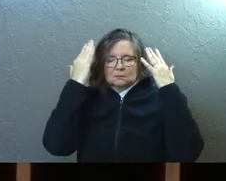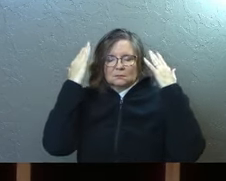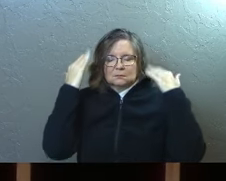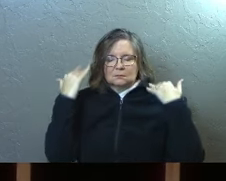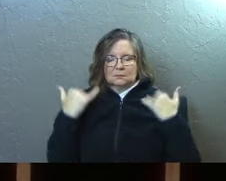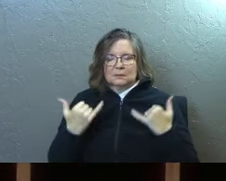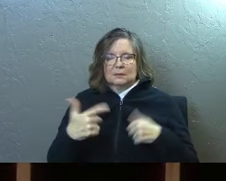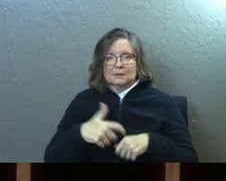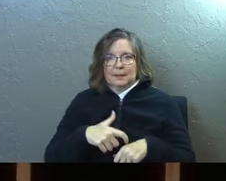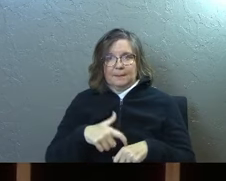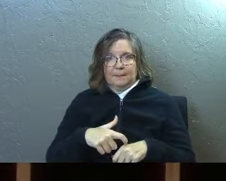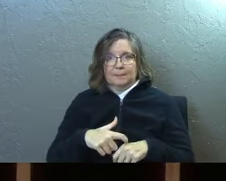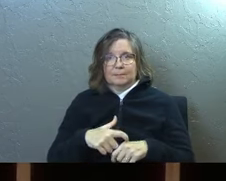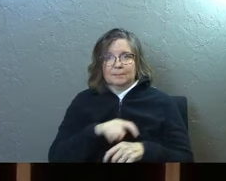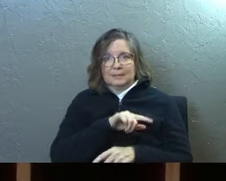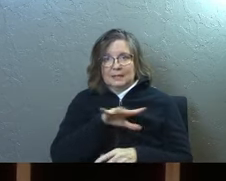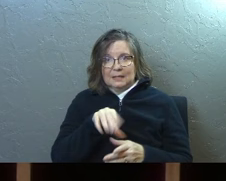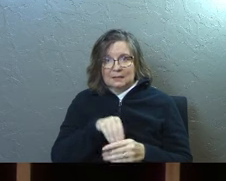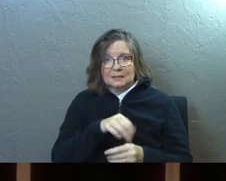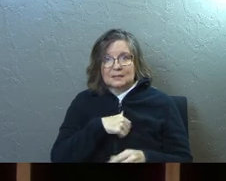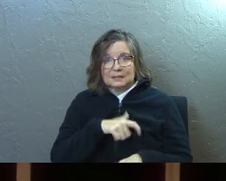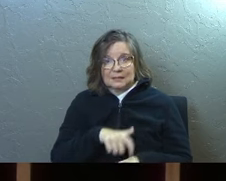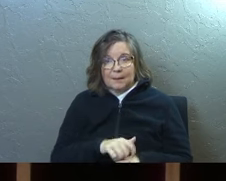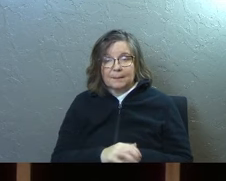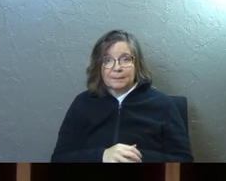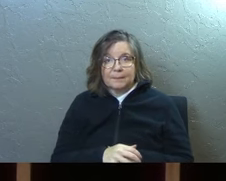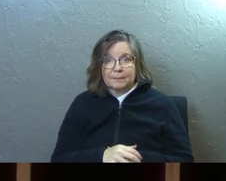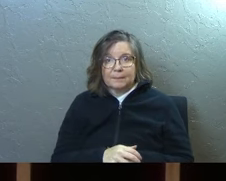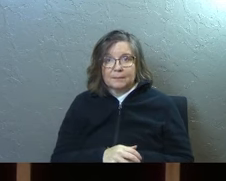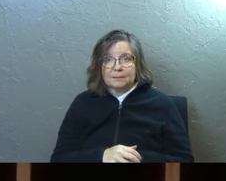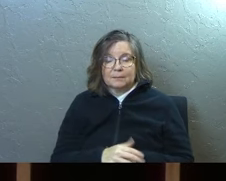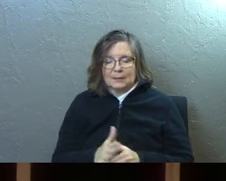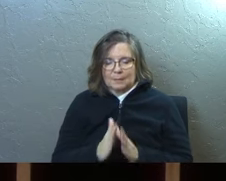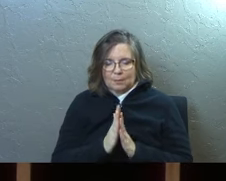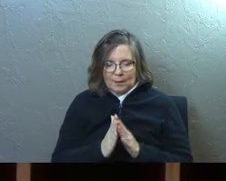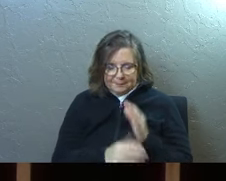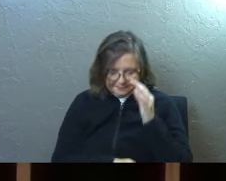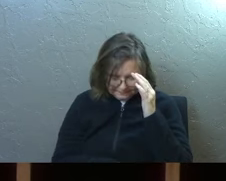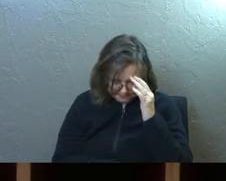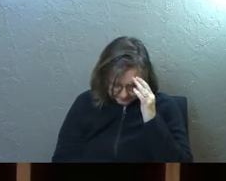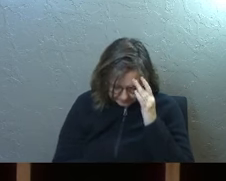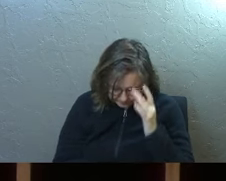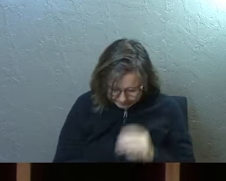Enter into this time. Be in this time. Let me pray.